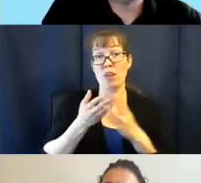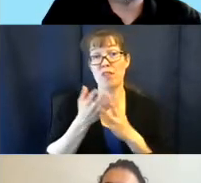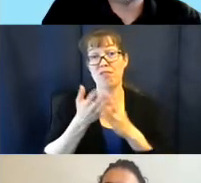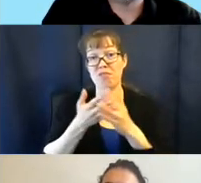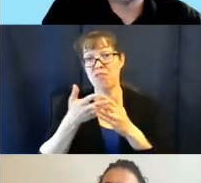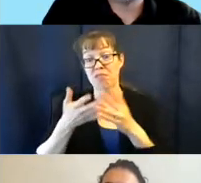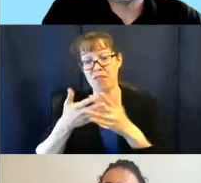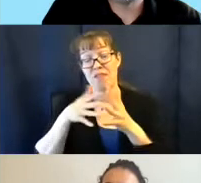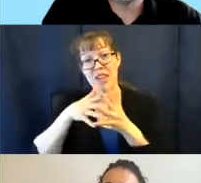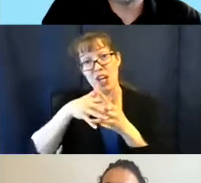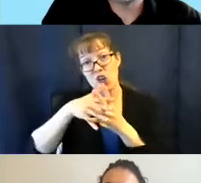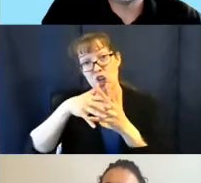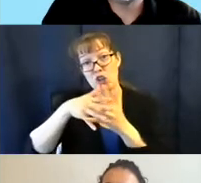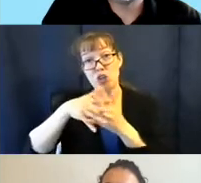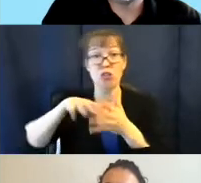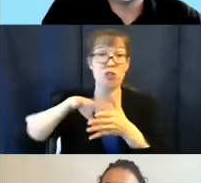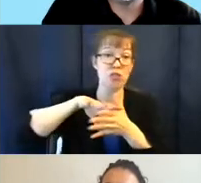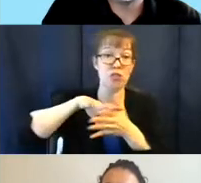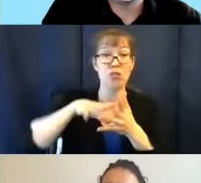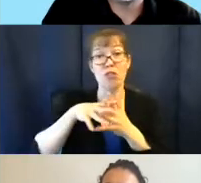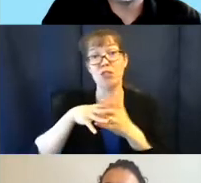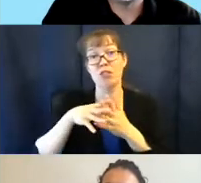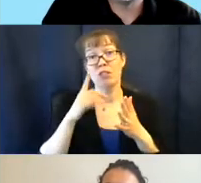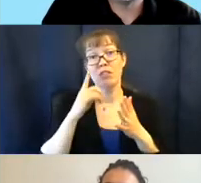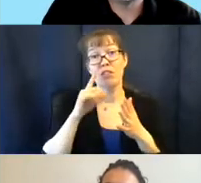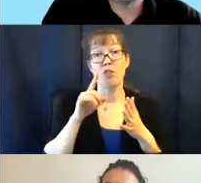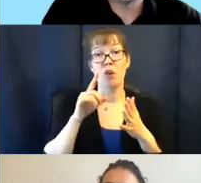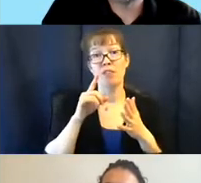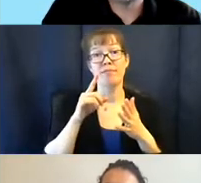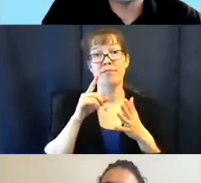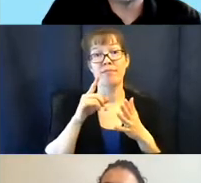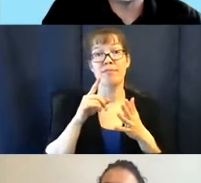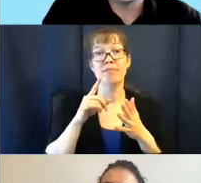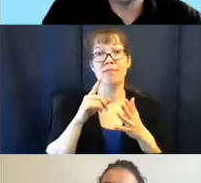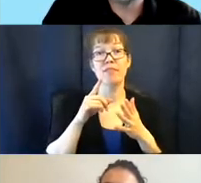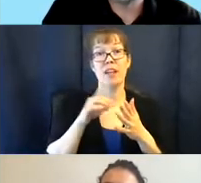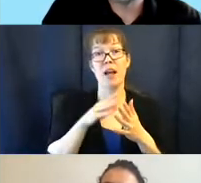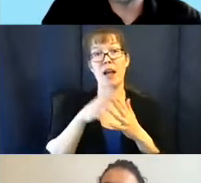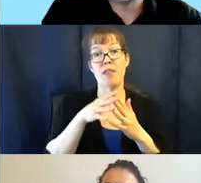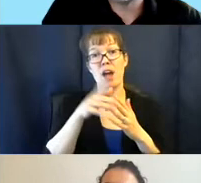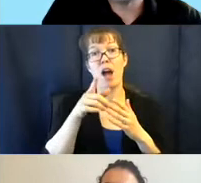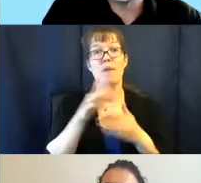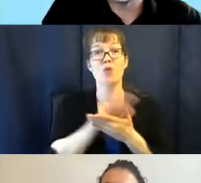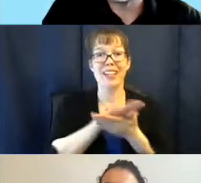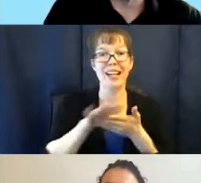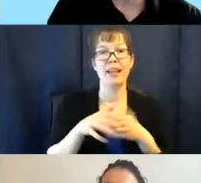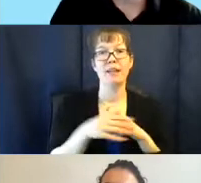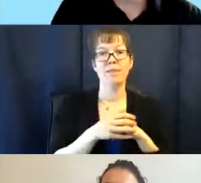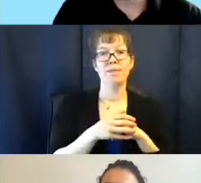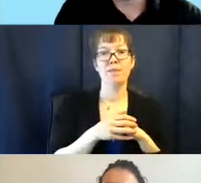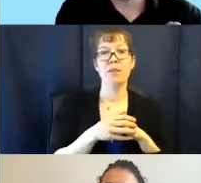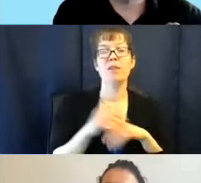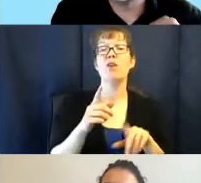like, up here to get them clean. Okay, so the reason why I